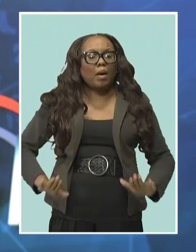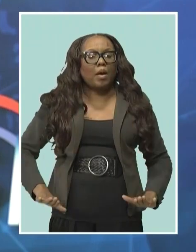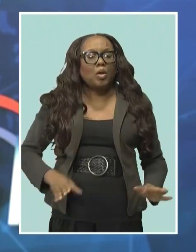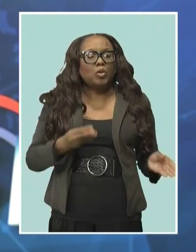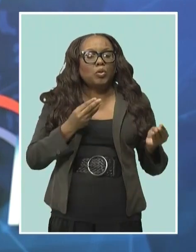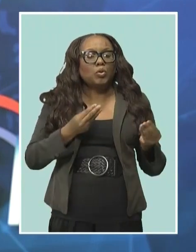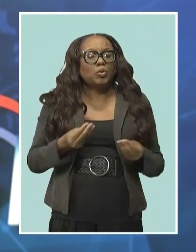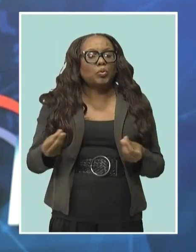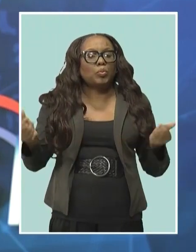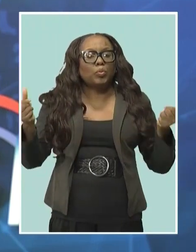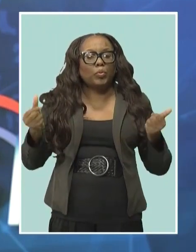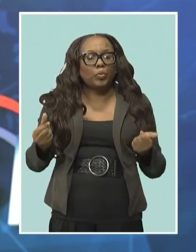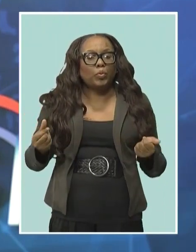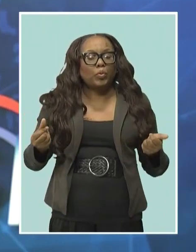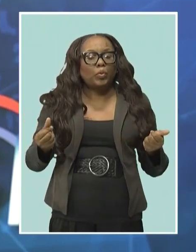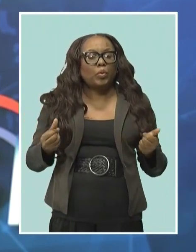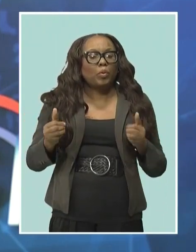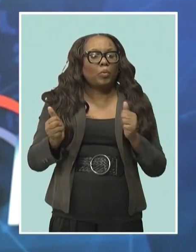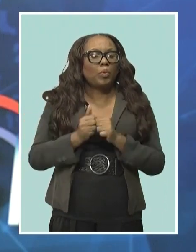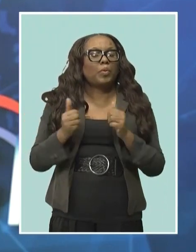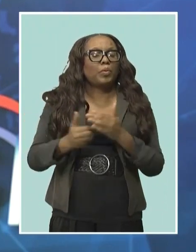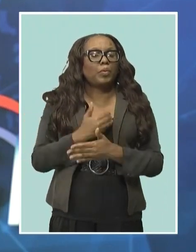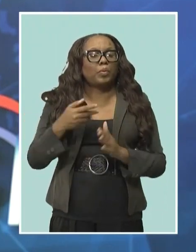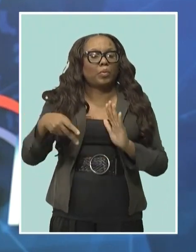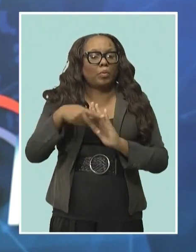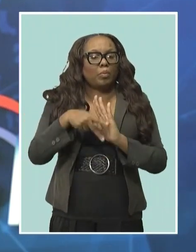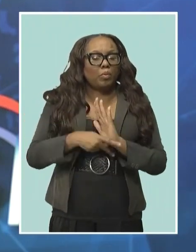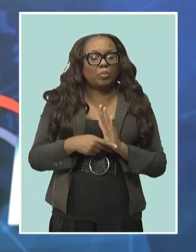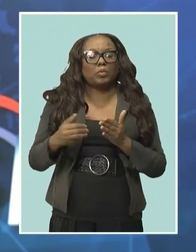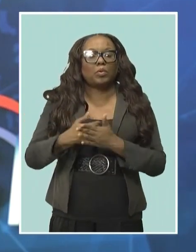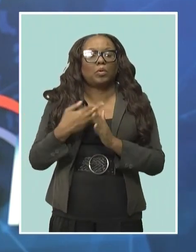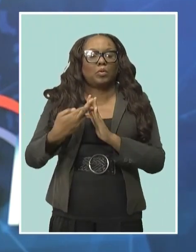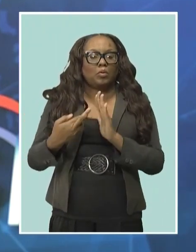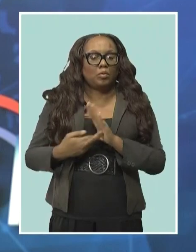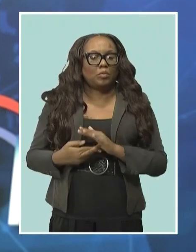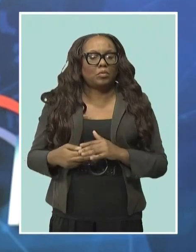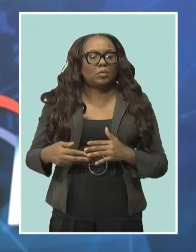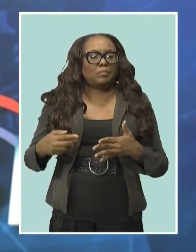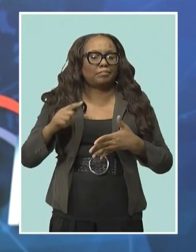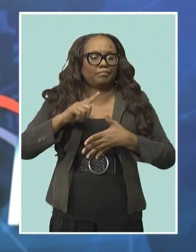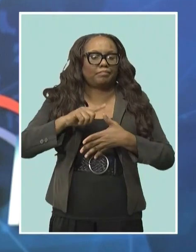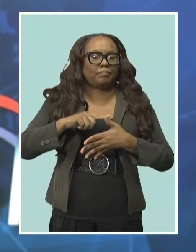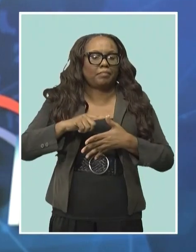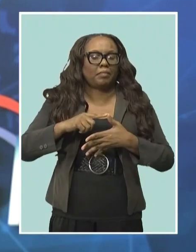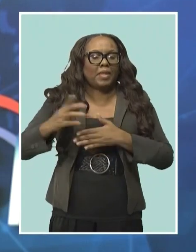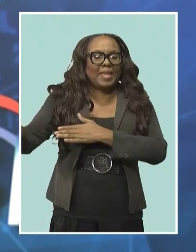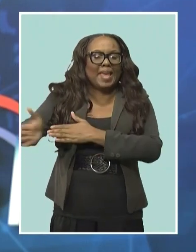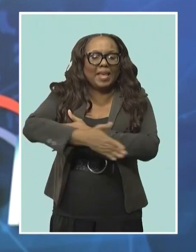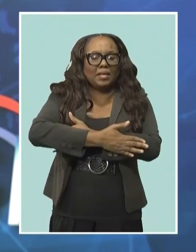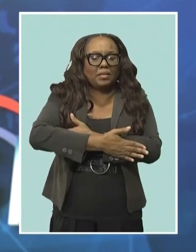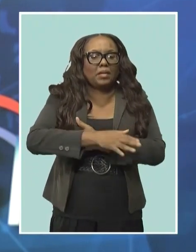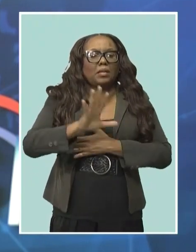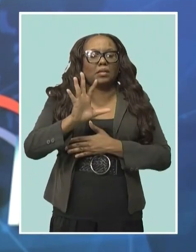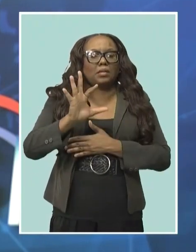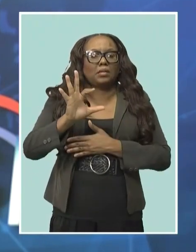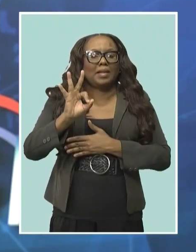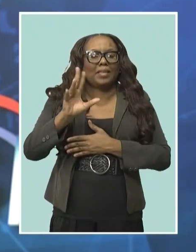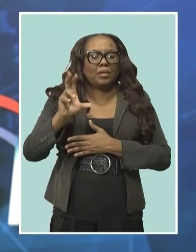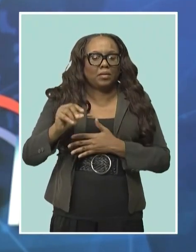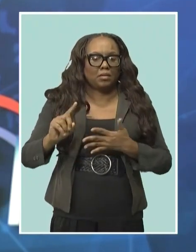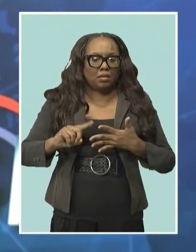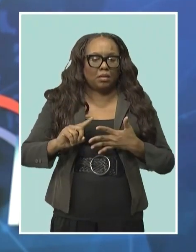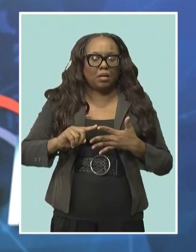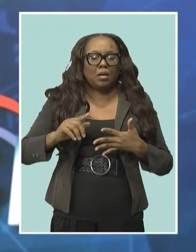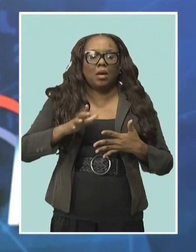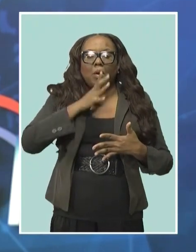under the new prescribed protocols. These include gate closure at 9.30 a.m., parent appointments, a designated